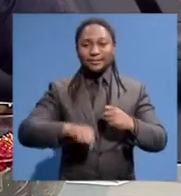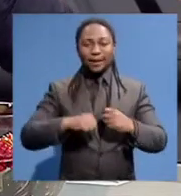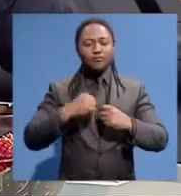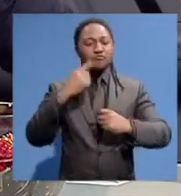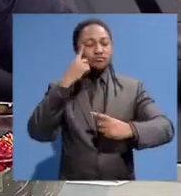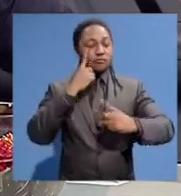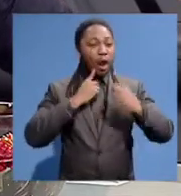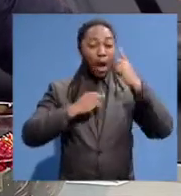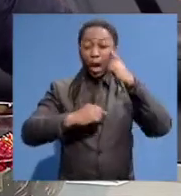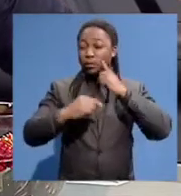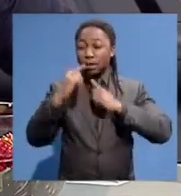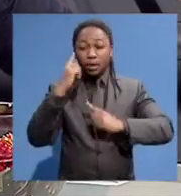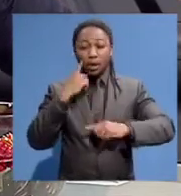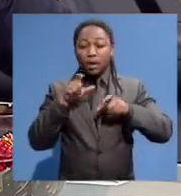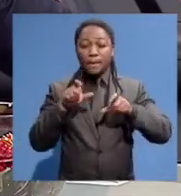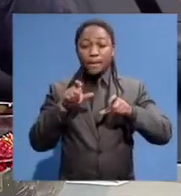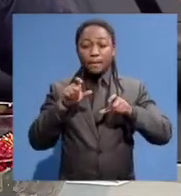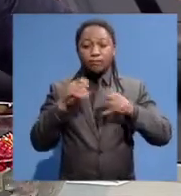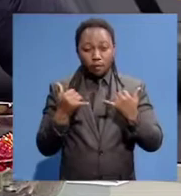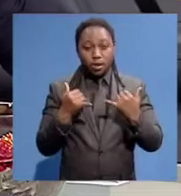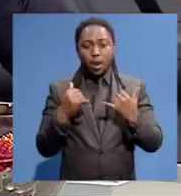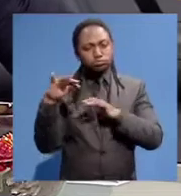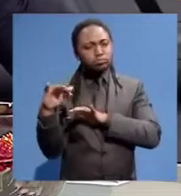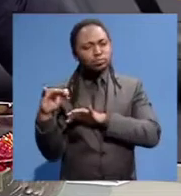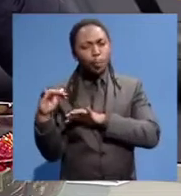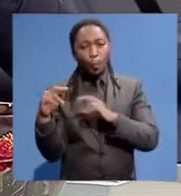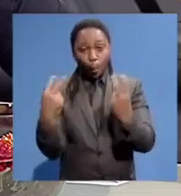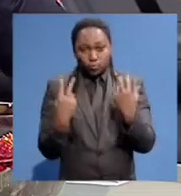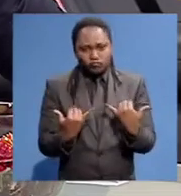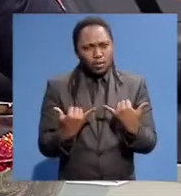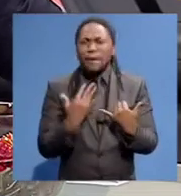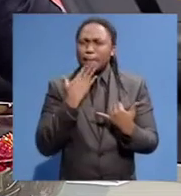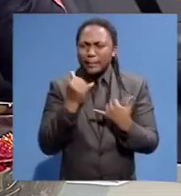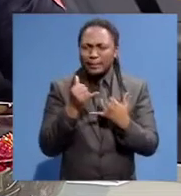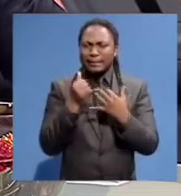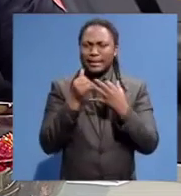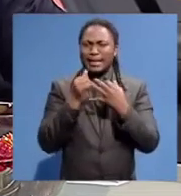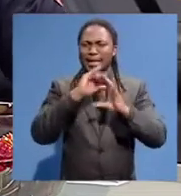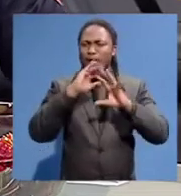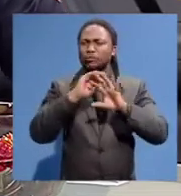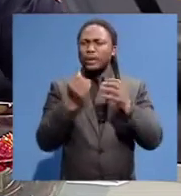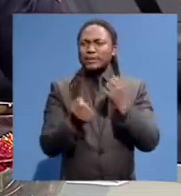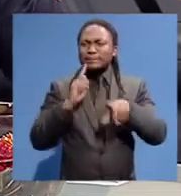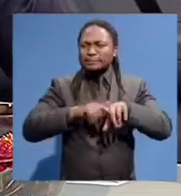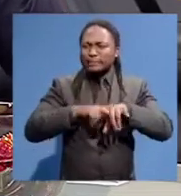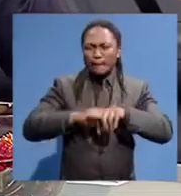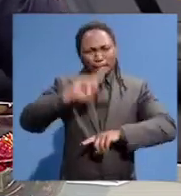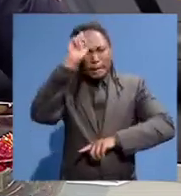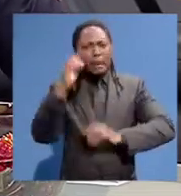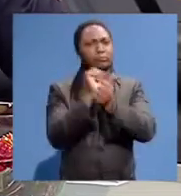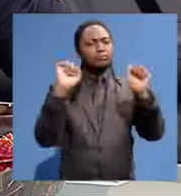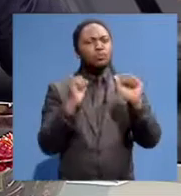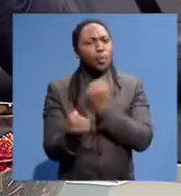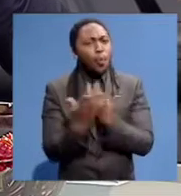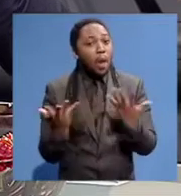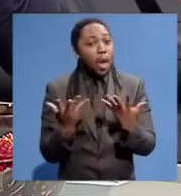encourage, again, everybody that's watching the show to show us their thoughts. And recollections of where they were when that magical moment happened. And